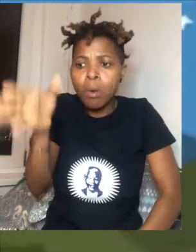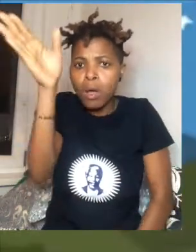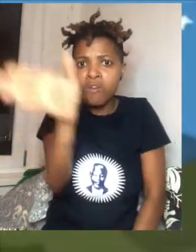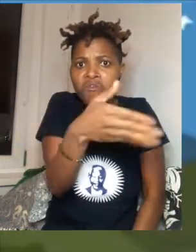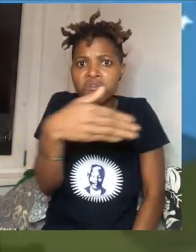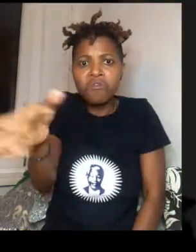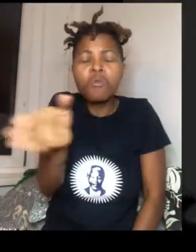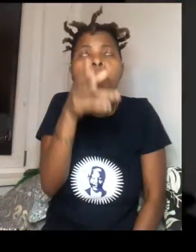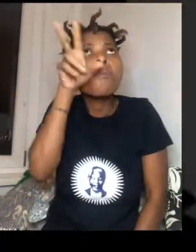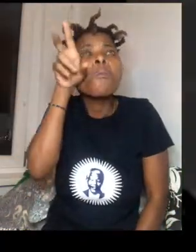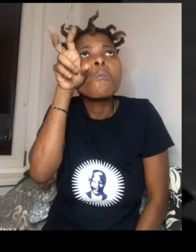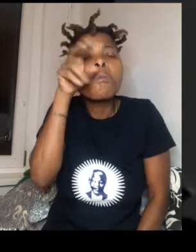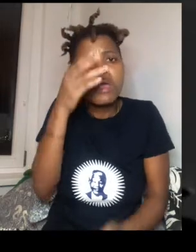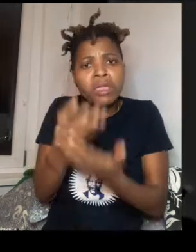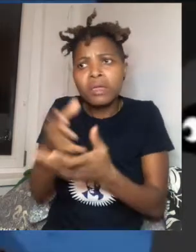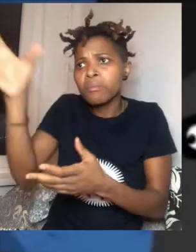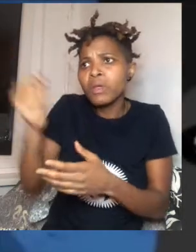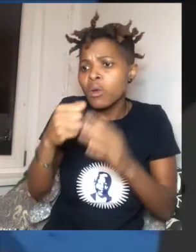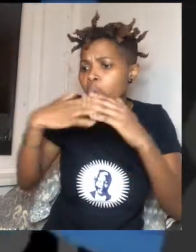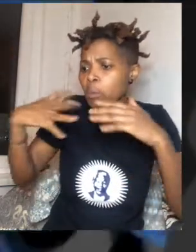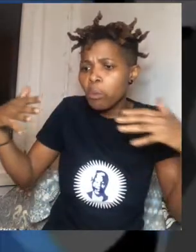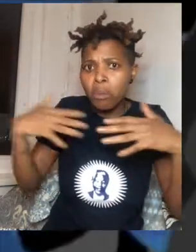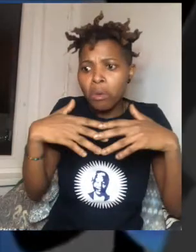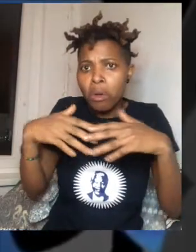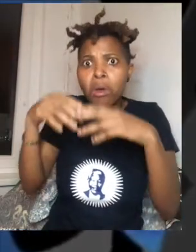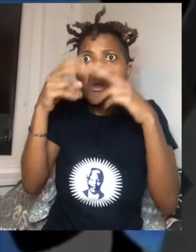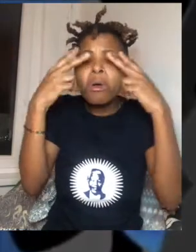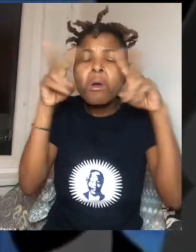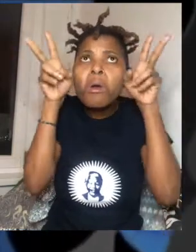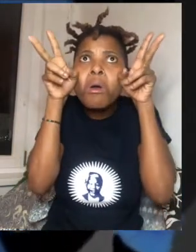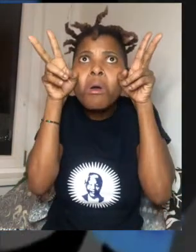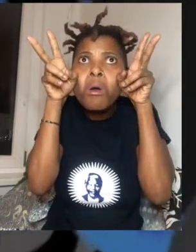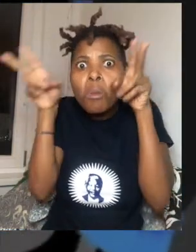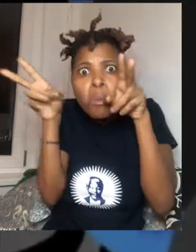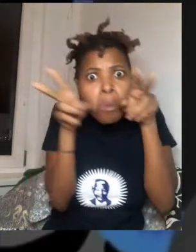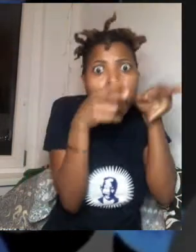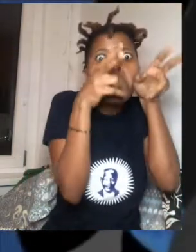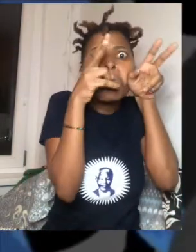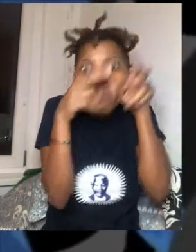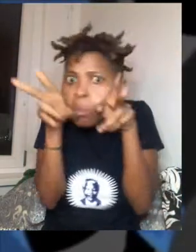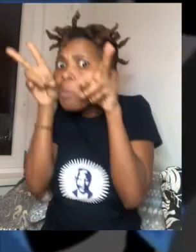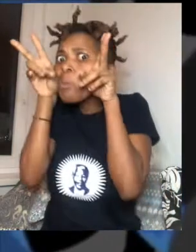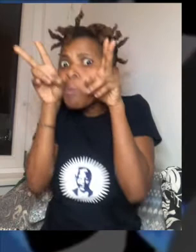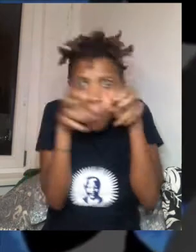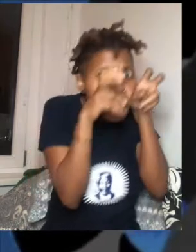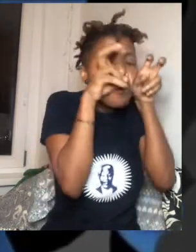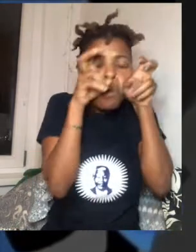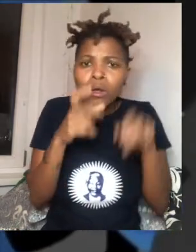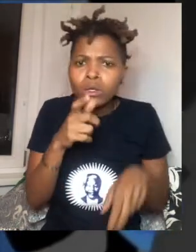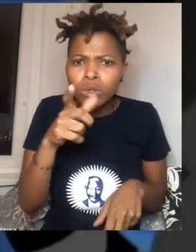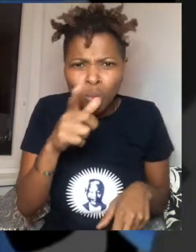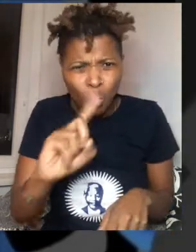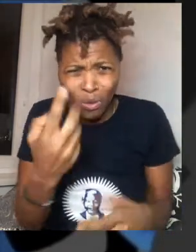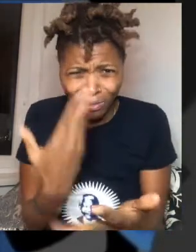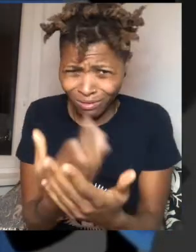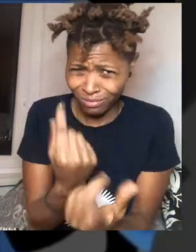bring much more water. They are standing there helpless and they are saying to the hummingbird, what do you think you can do?